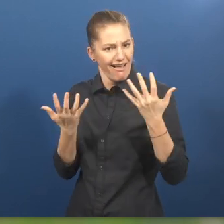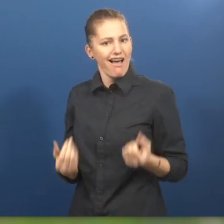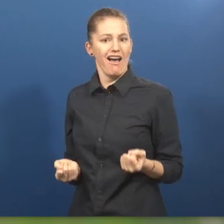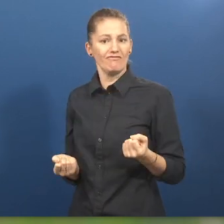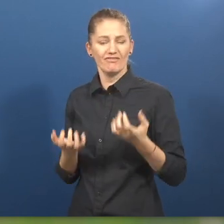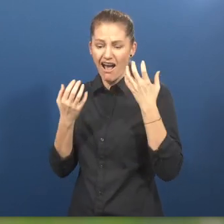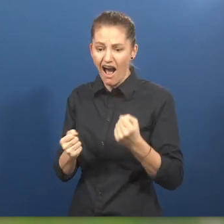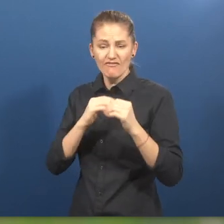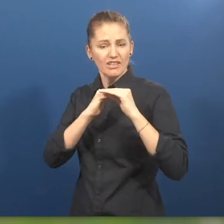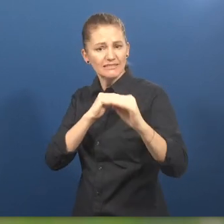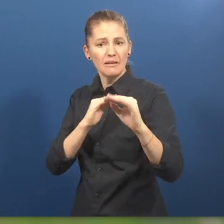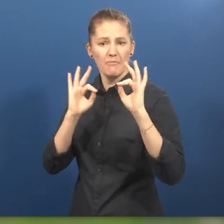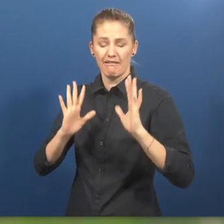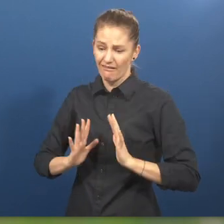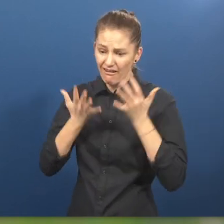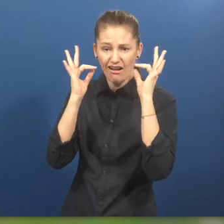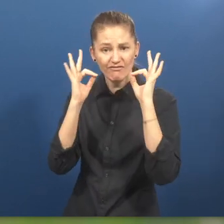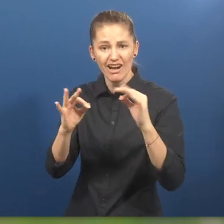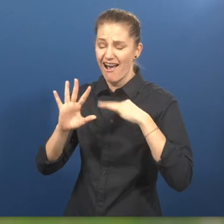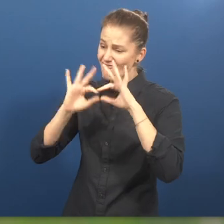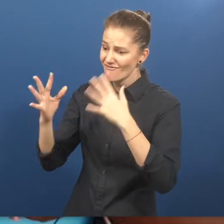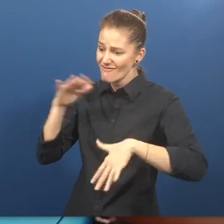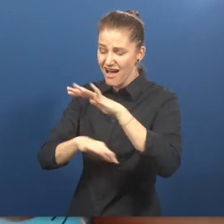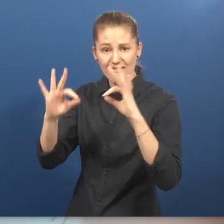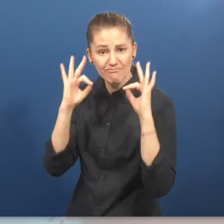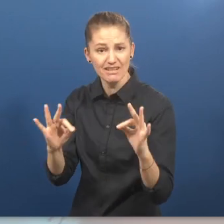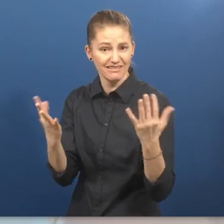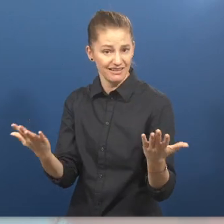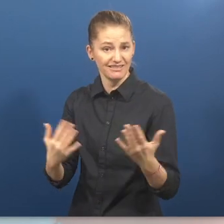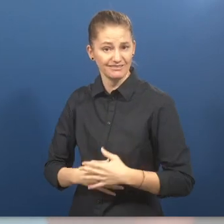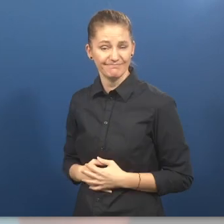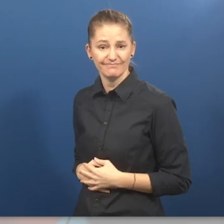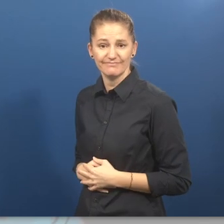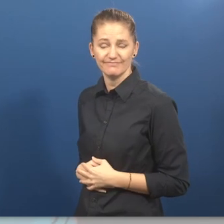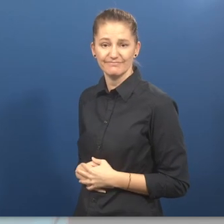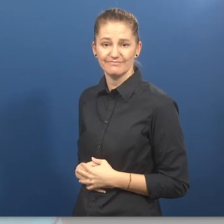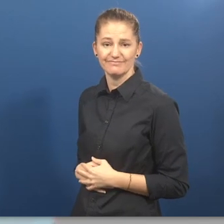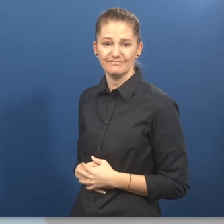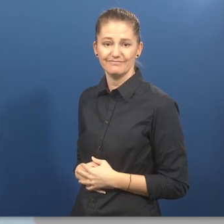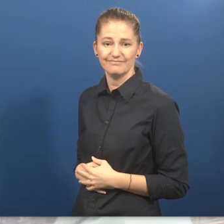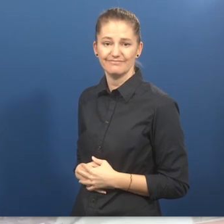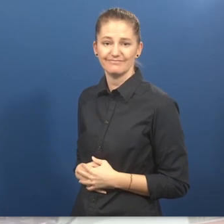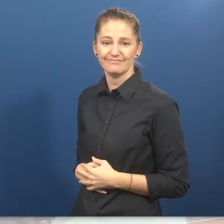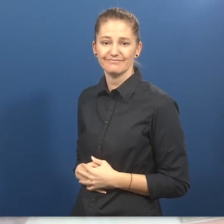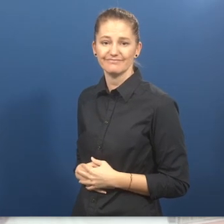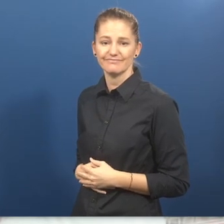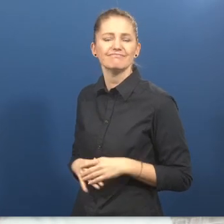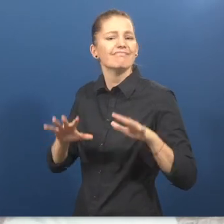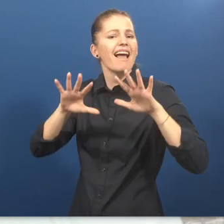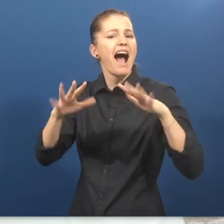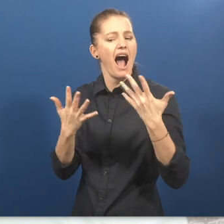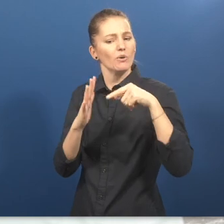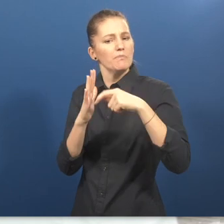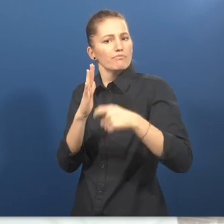feel I have stable income to sustain my family. How does Make 12.4% Work work?